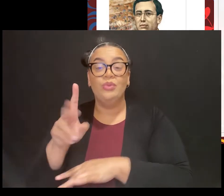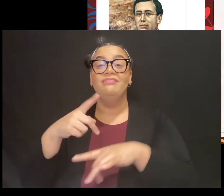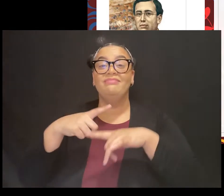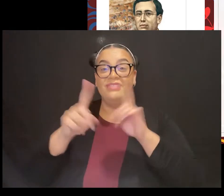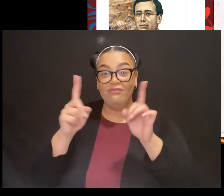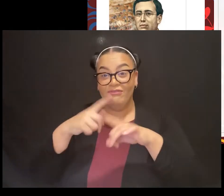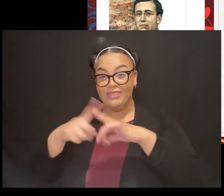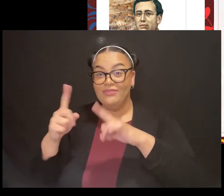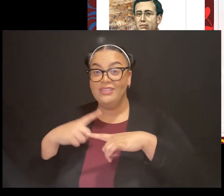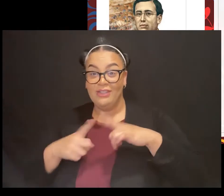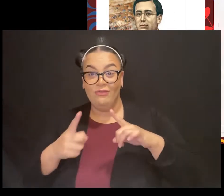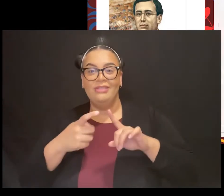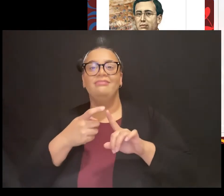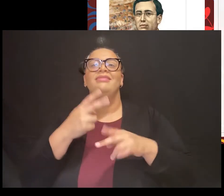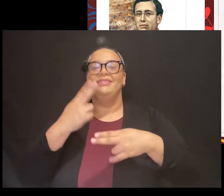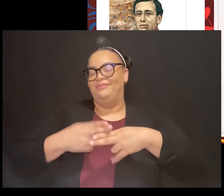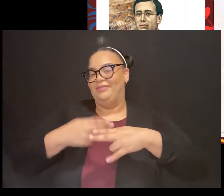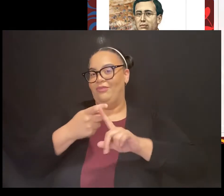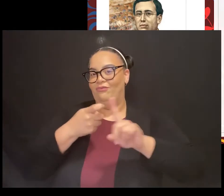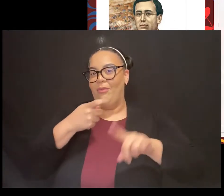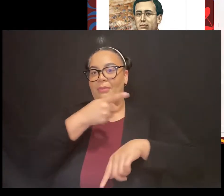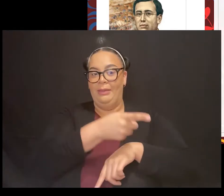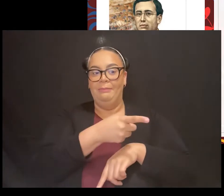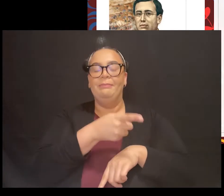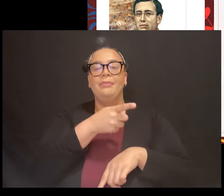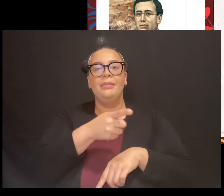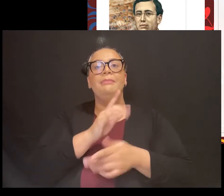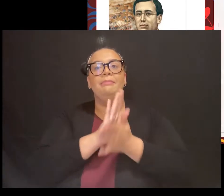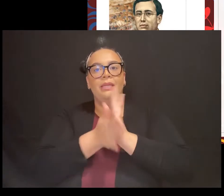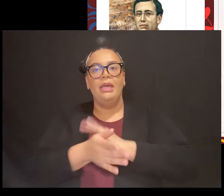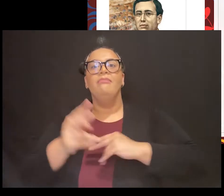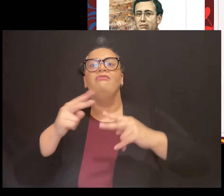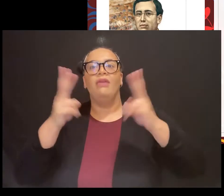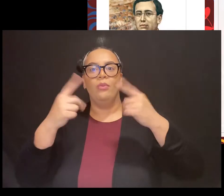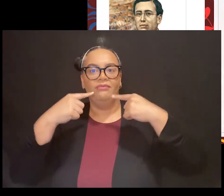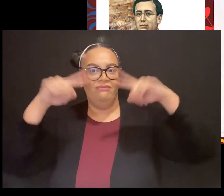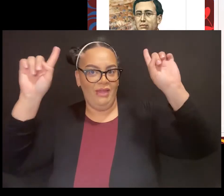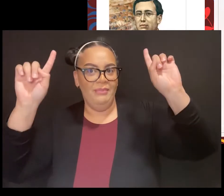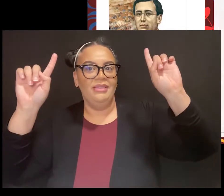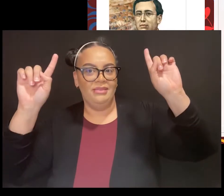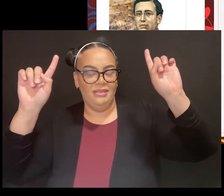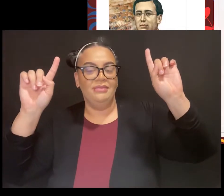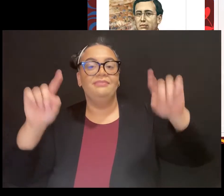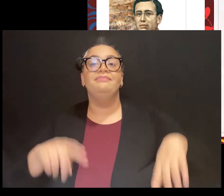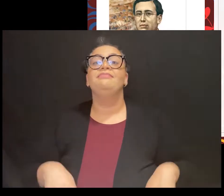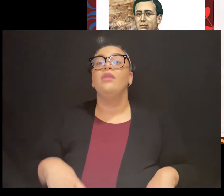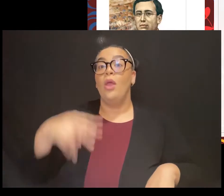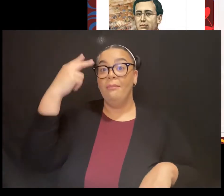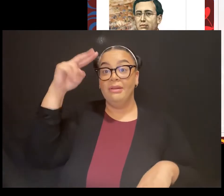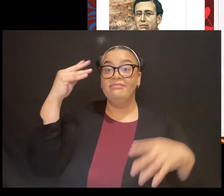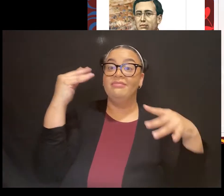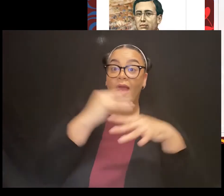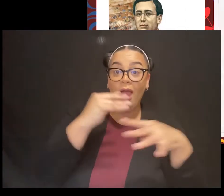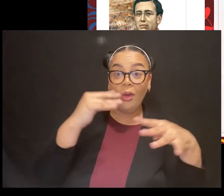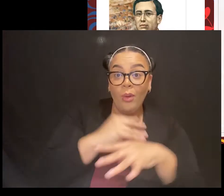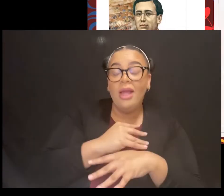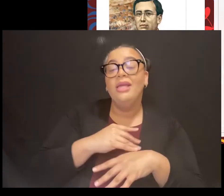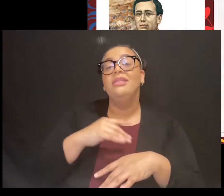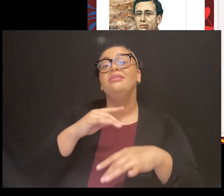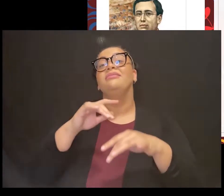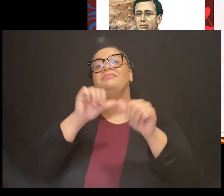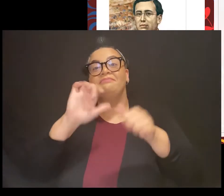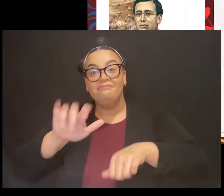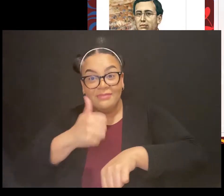legend there. There are Mexican highways, municipalities, urban localities, and street names